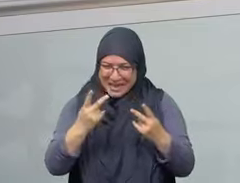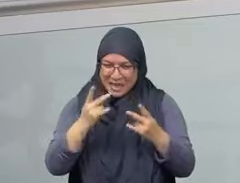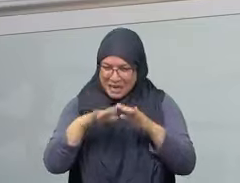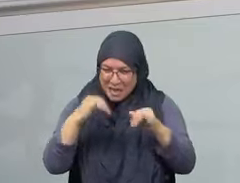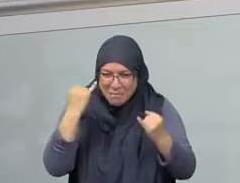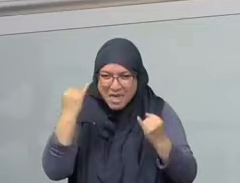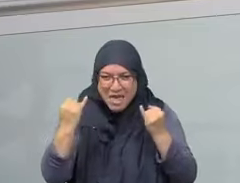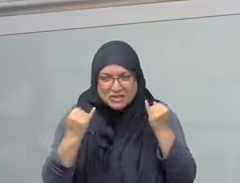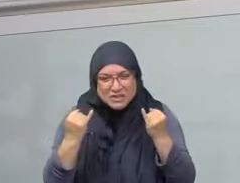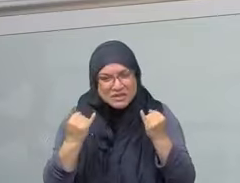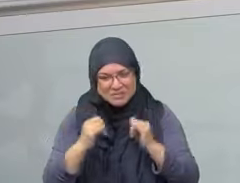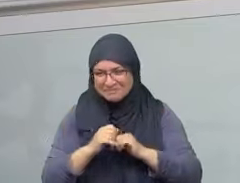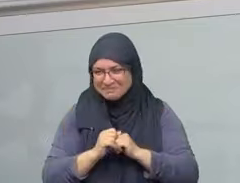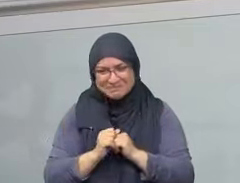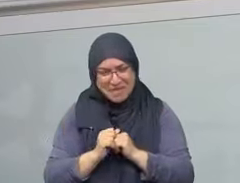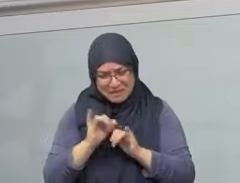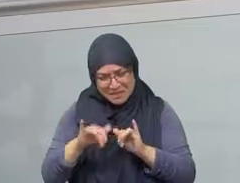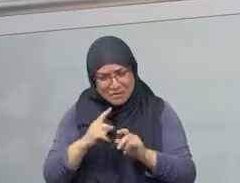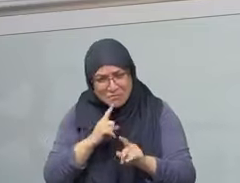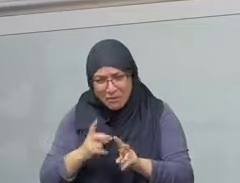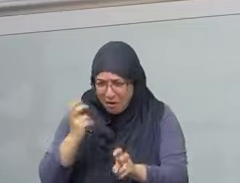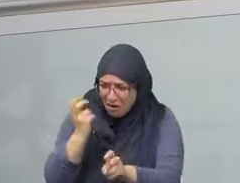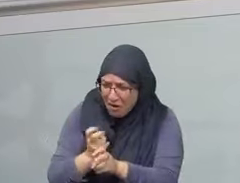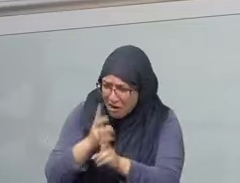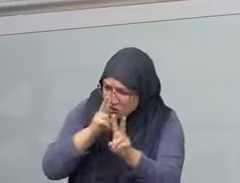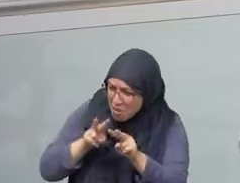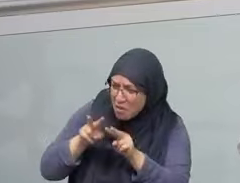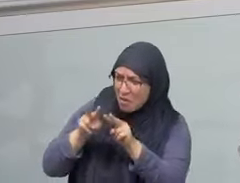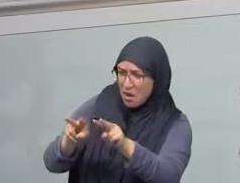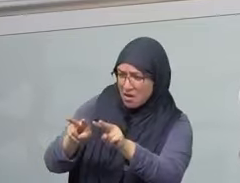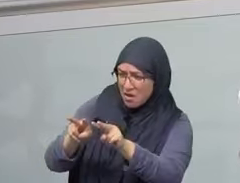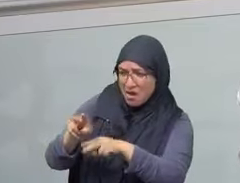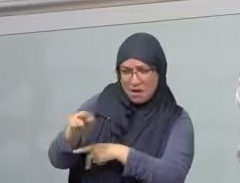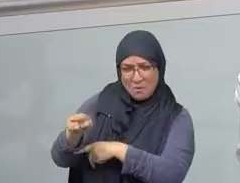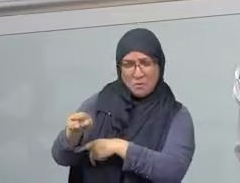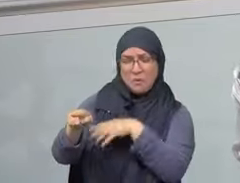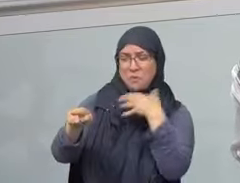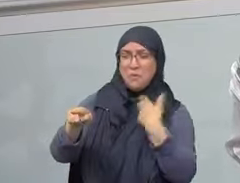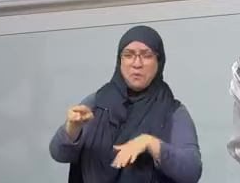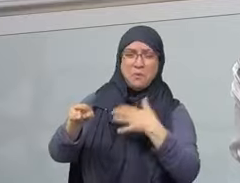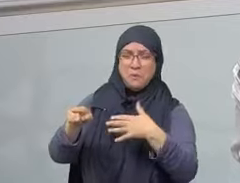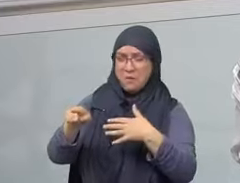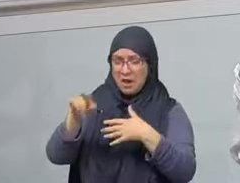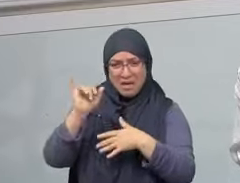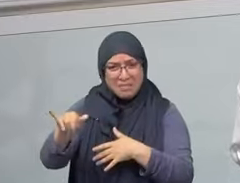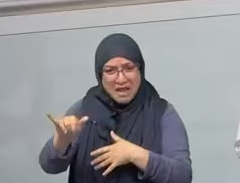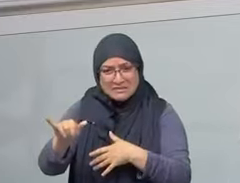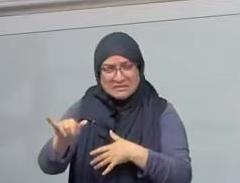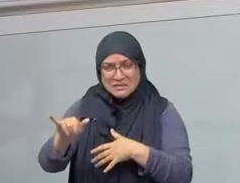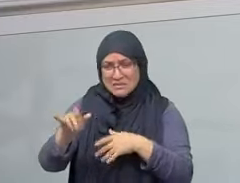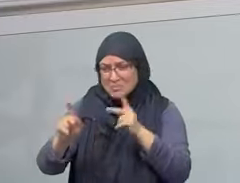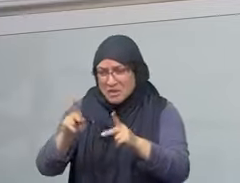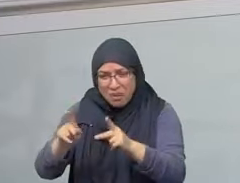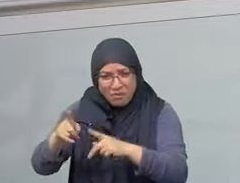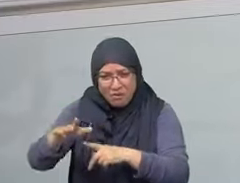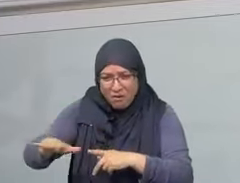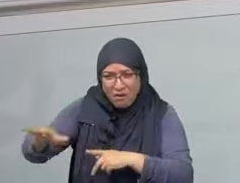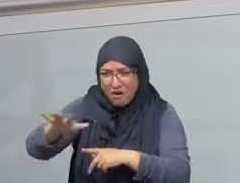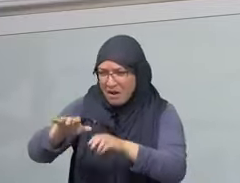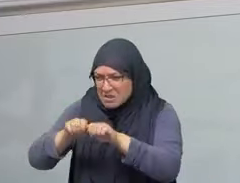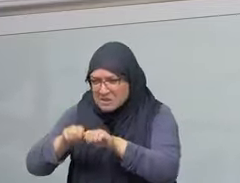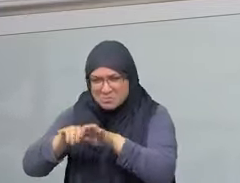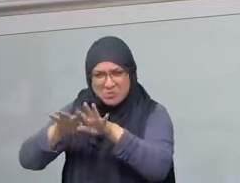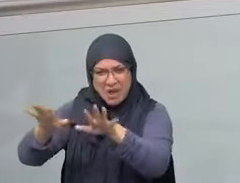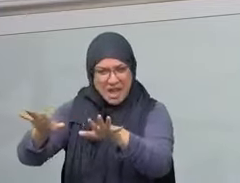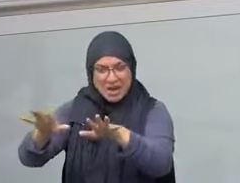countries around the world with very little sympathy around the world because people burn out and move on from their cause while they still have to